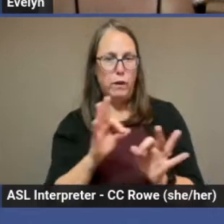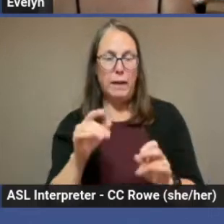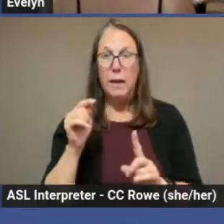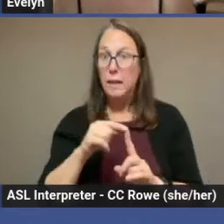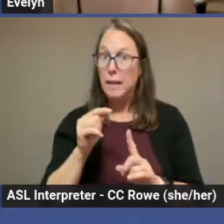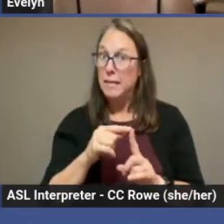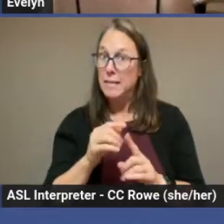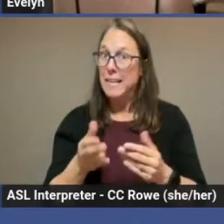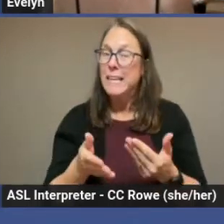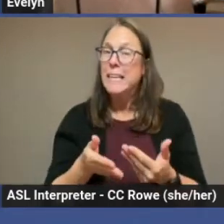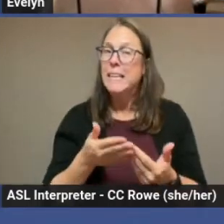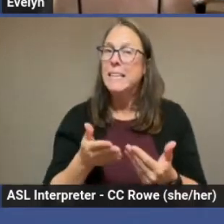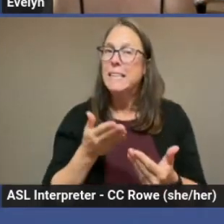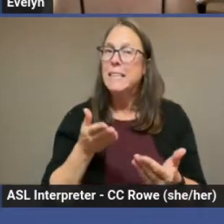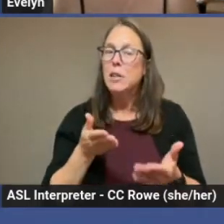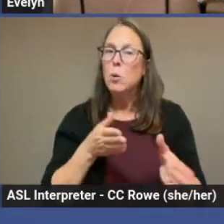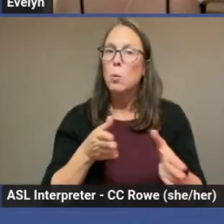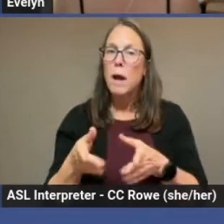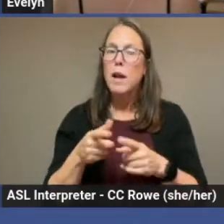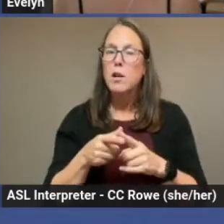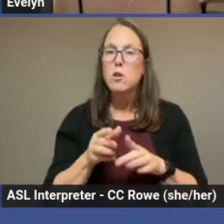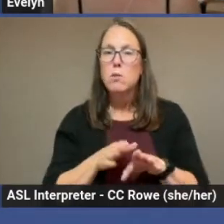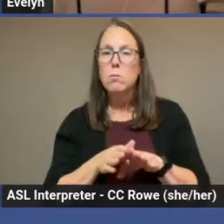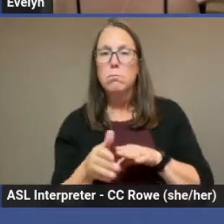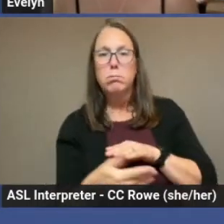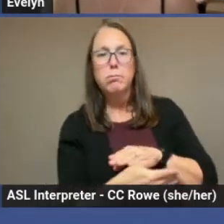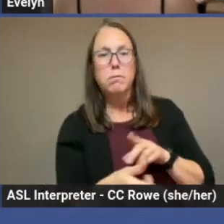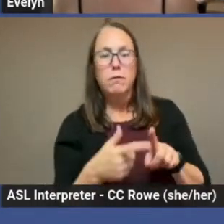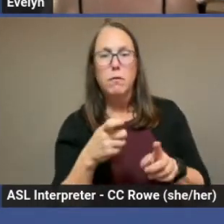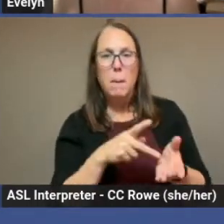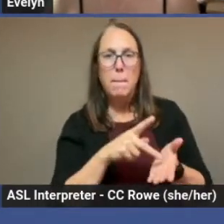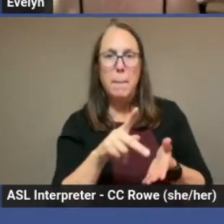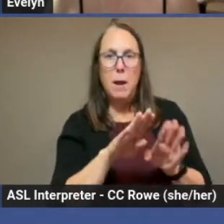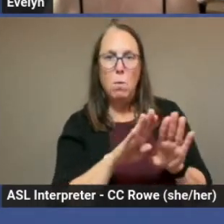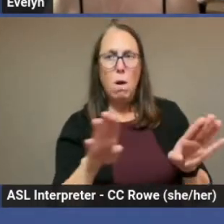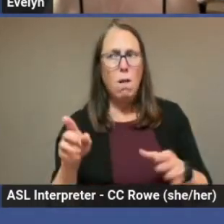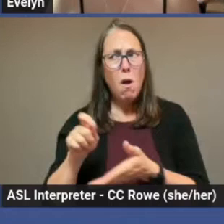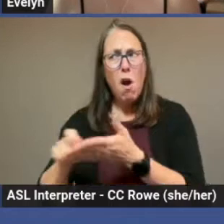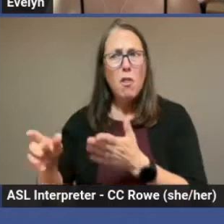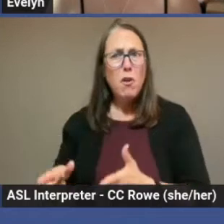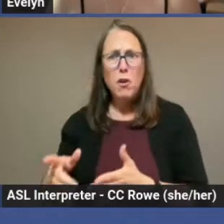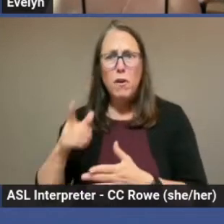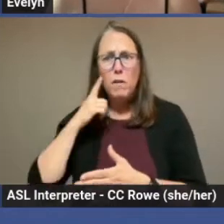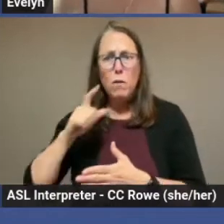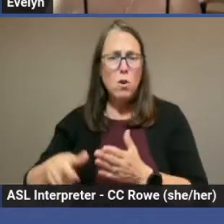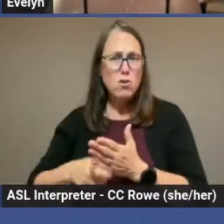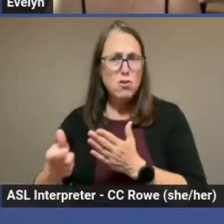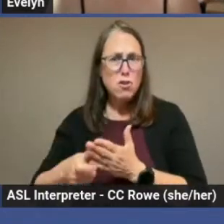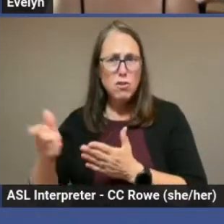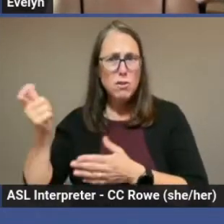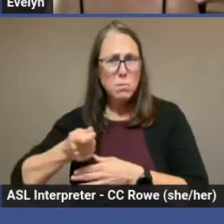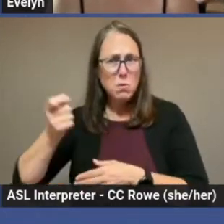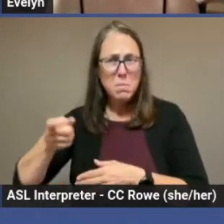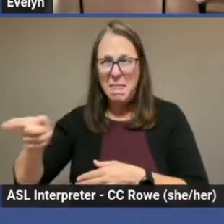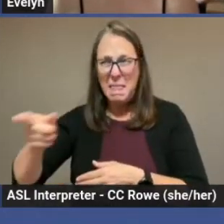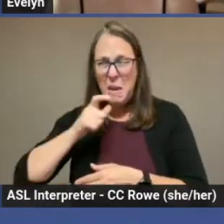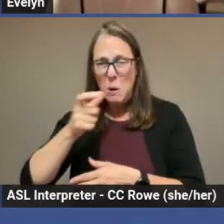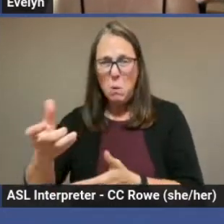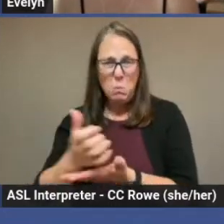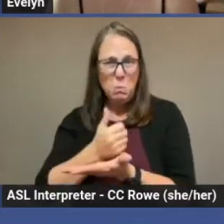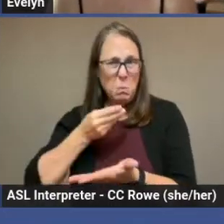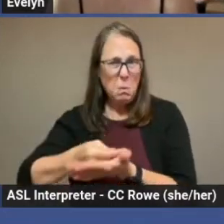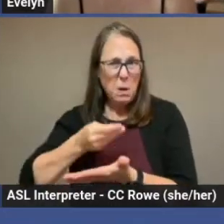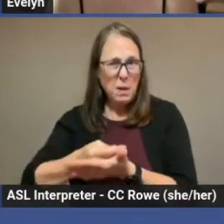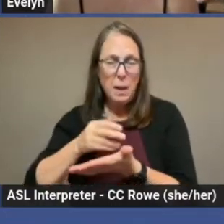paywalls. The authors do not get the money from a journal subscription, so they do not mind sharing their work with more